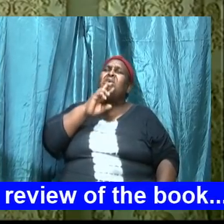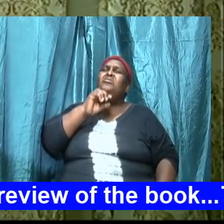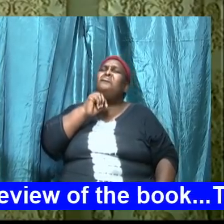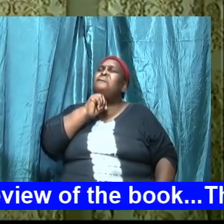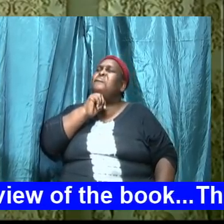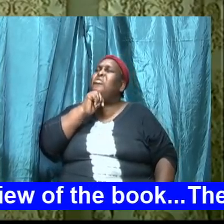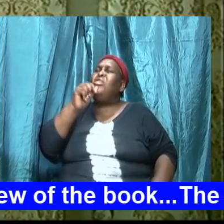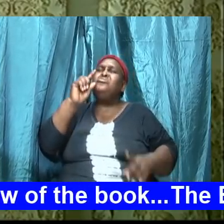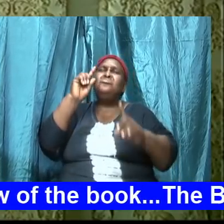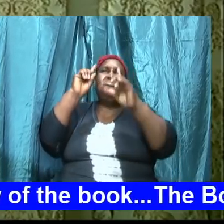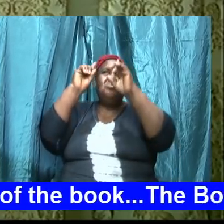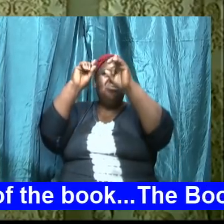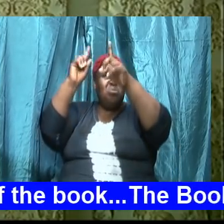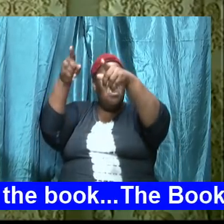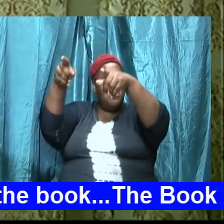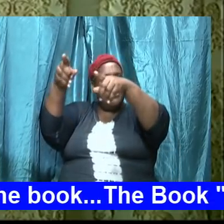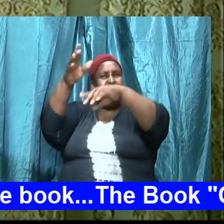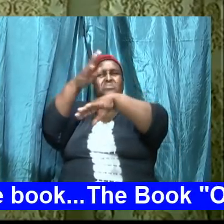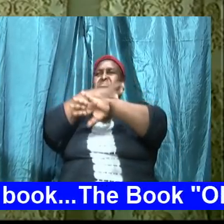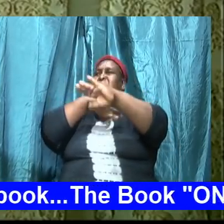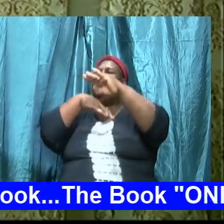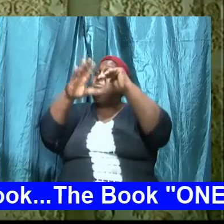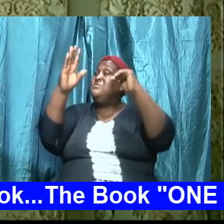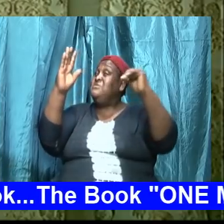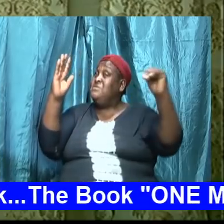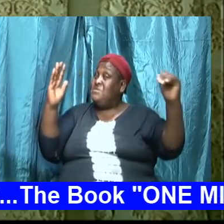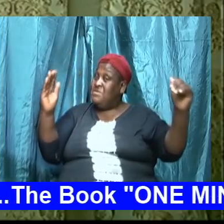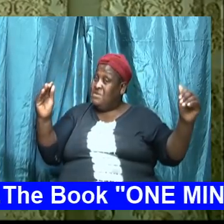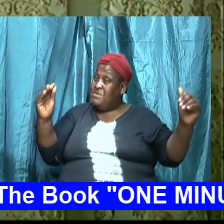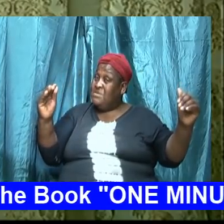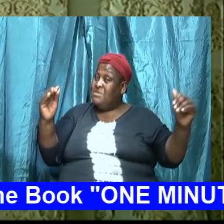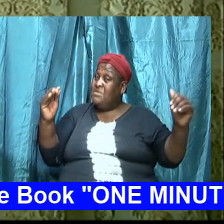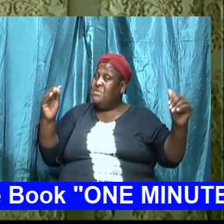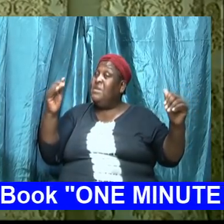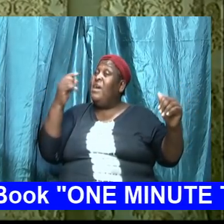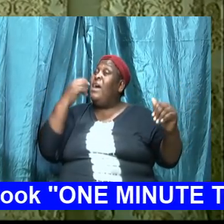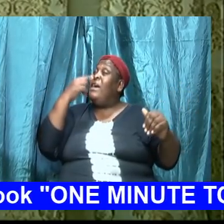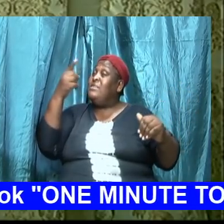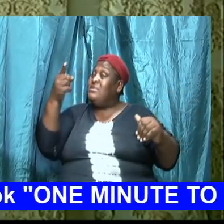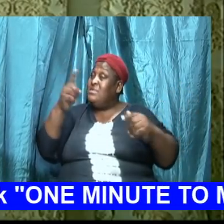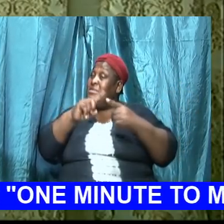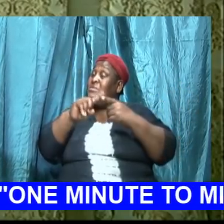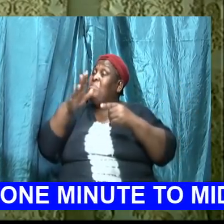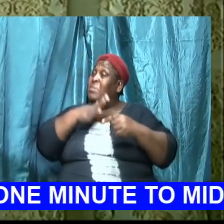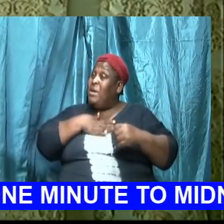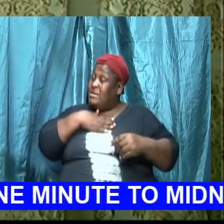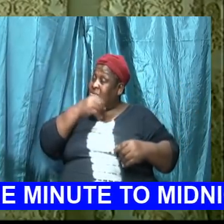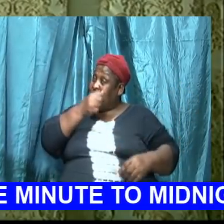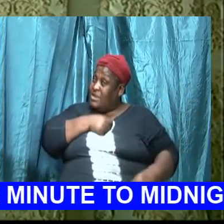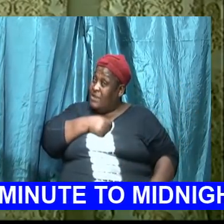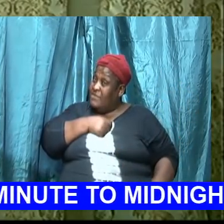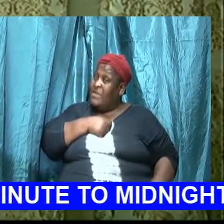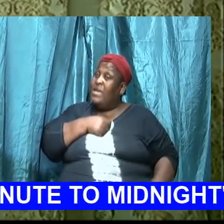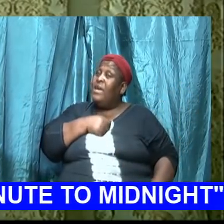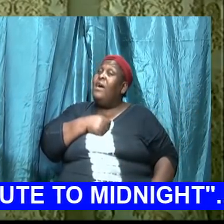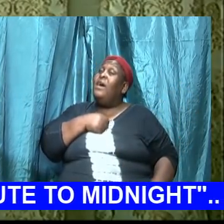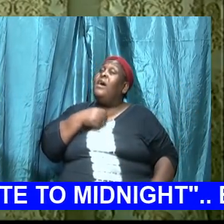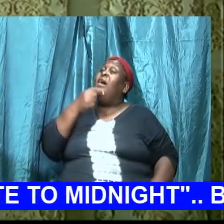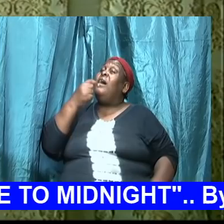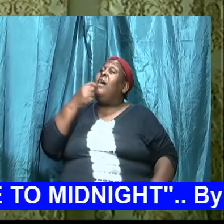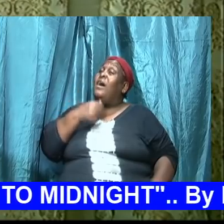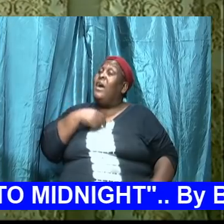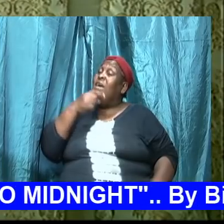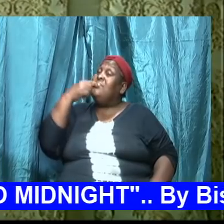going to make it I say this to myself I say this to every